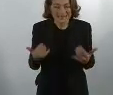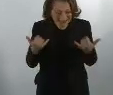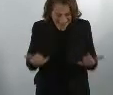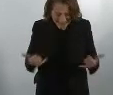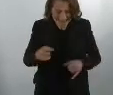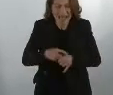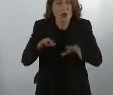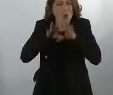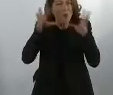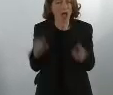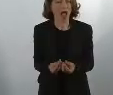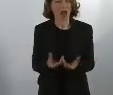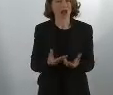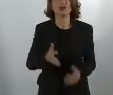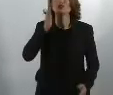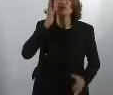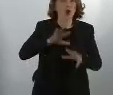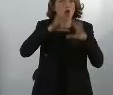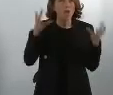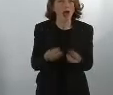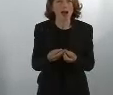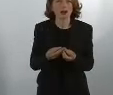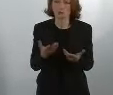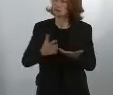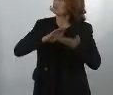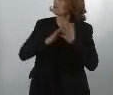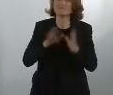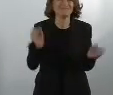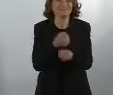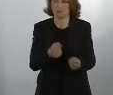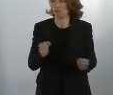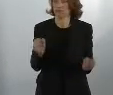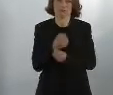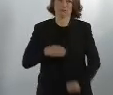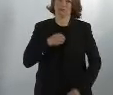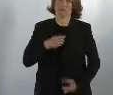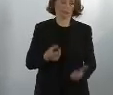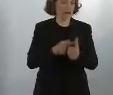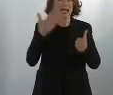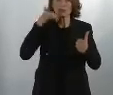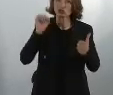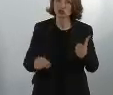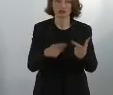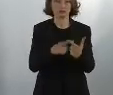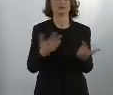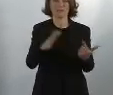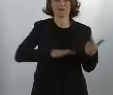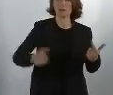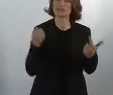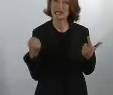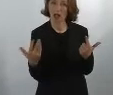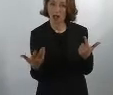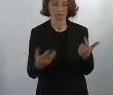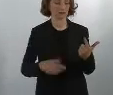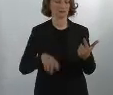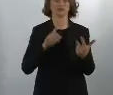respond to an issue of such huge dimension. This is true